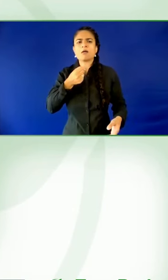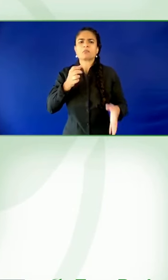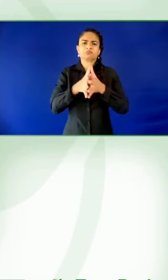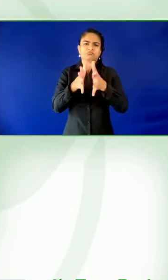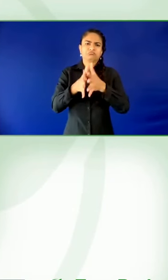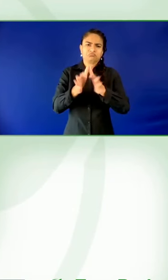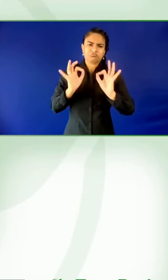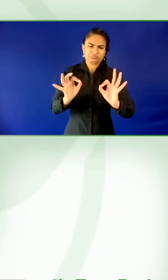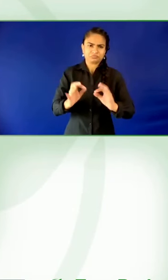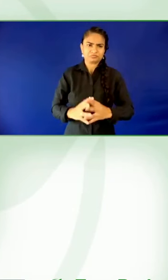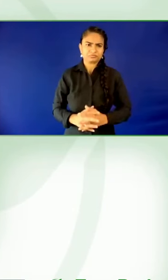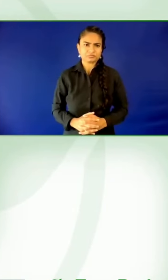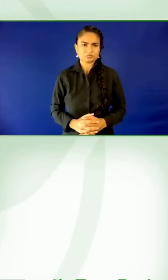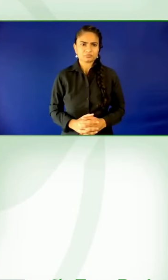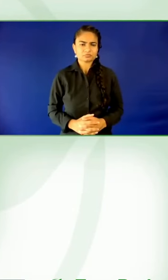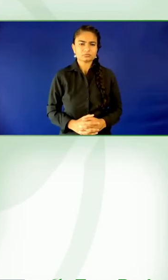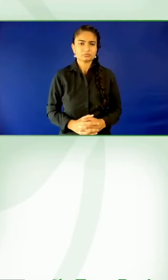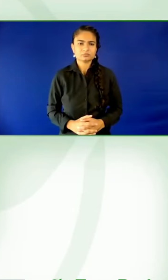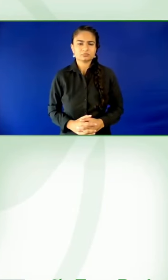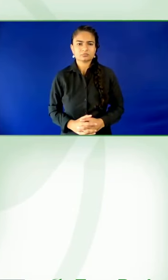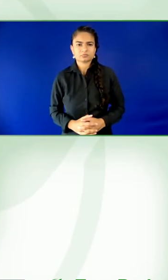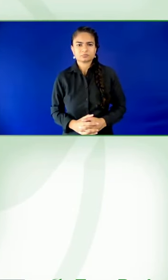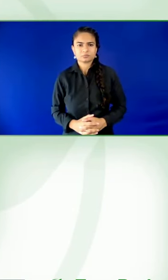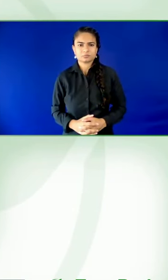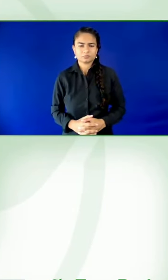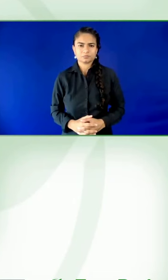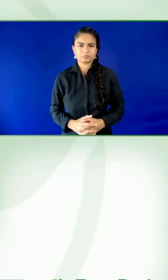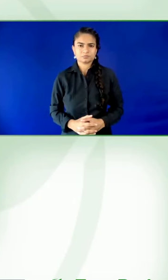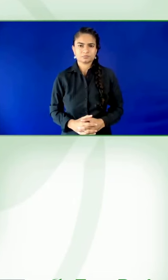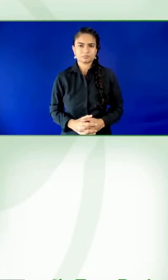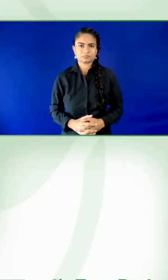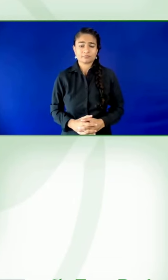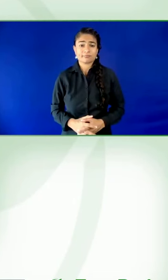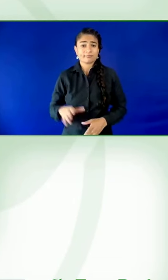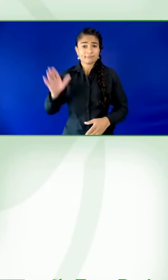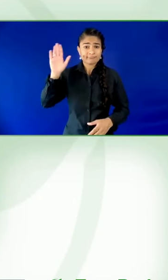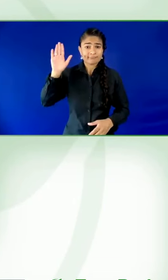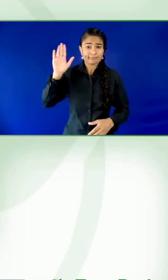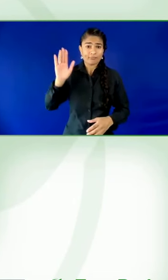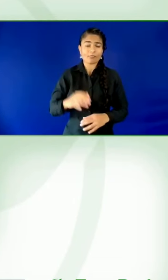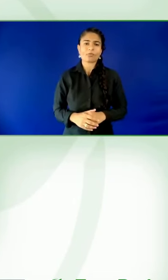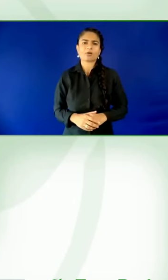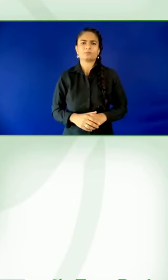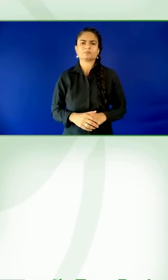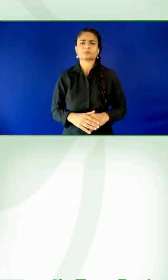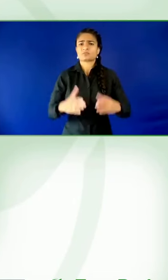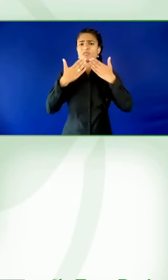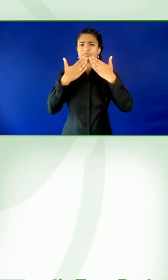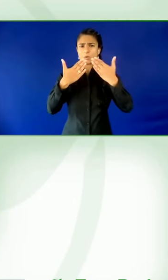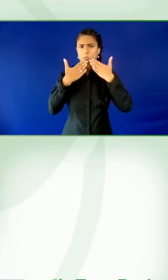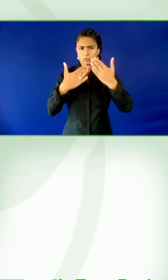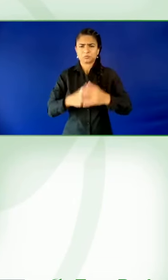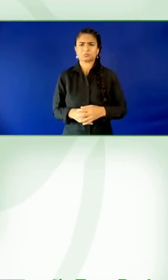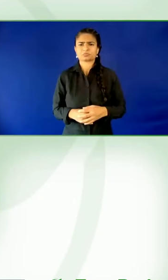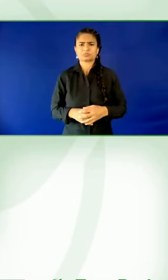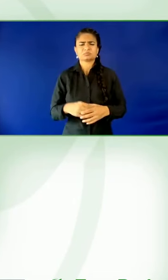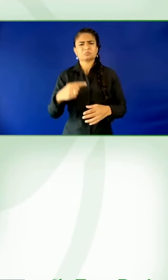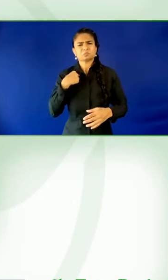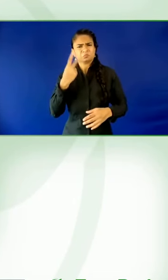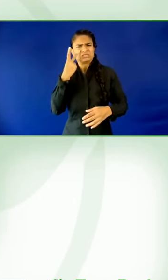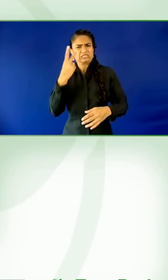investing into projects or companies? Are there also different